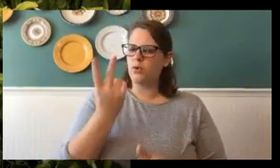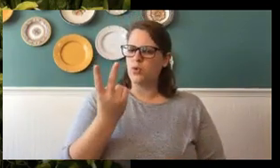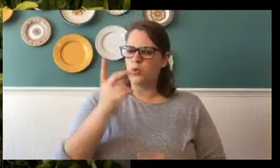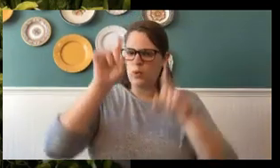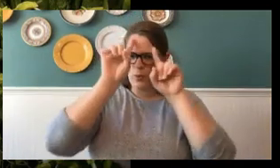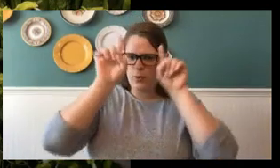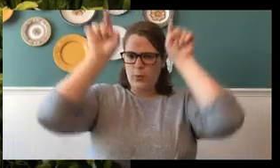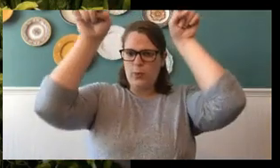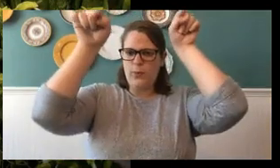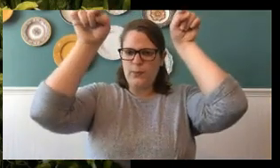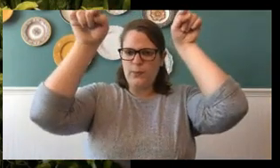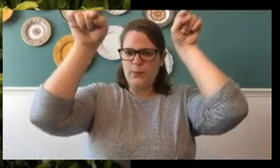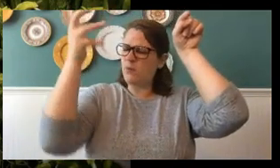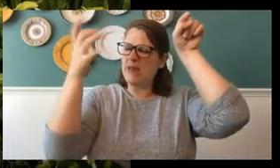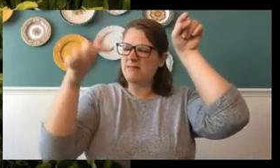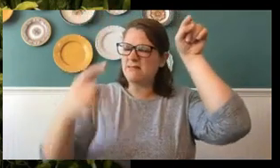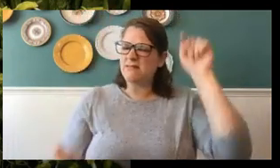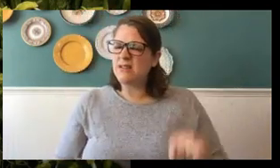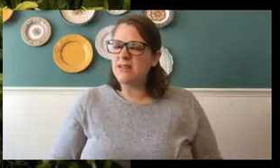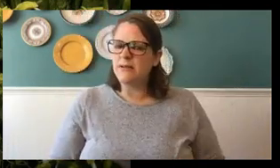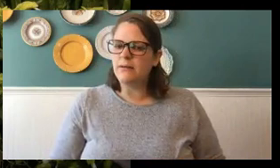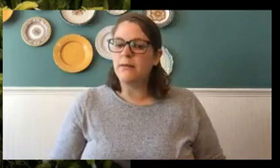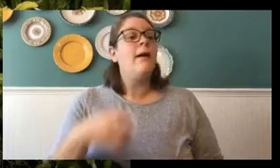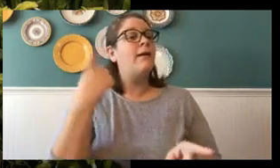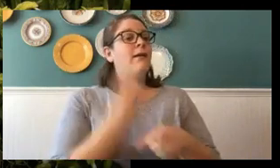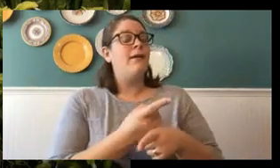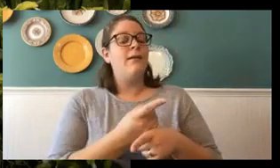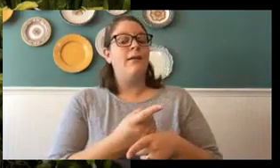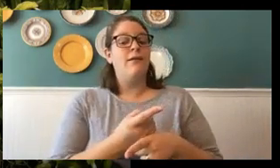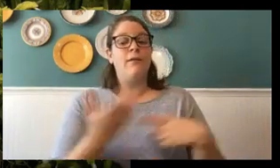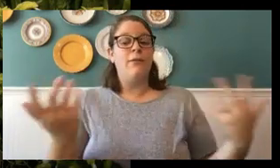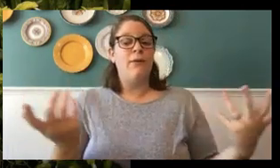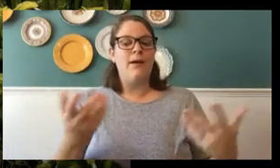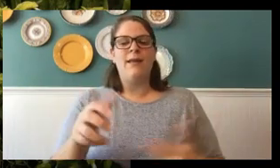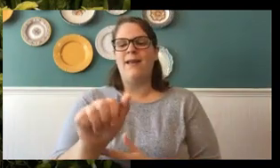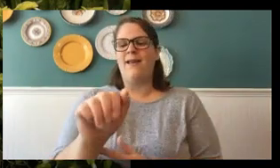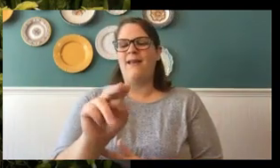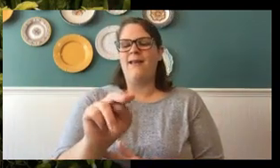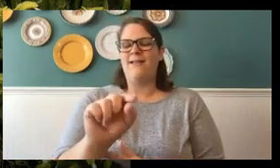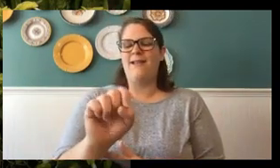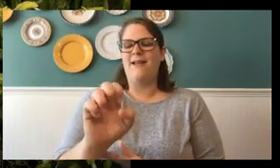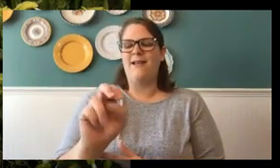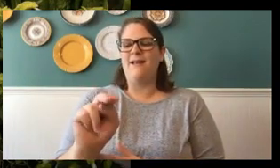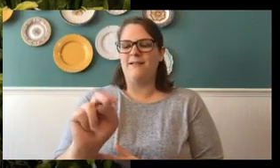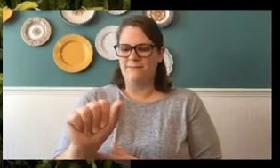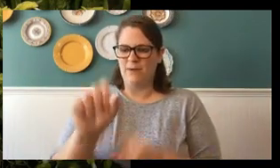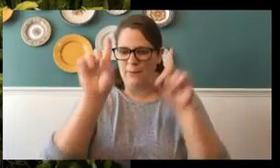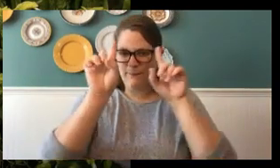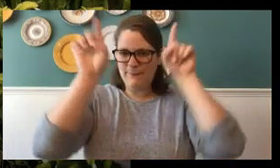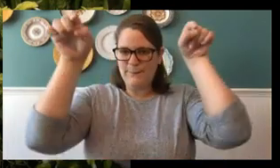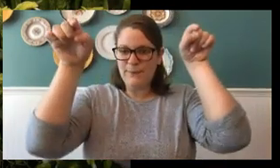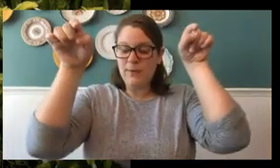things sticking out from Molly's head? That is correct. Those are antenna. So, a butterfly